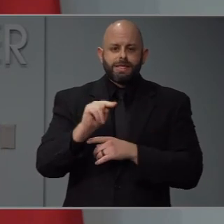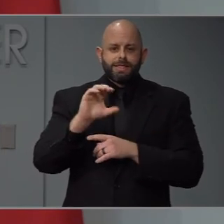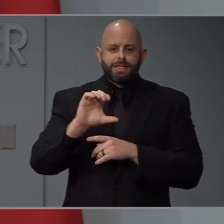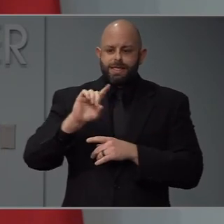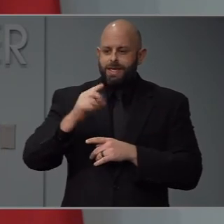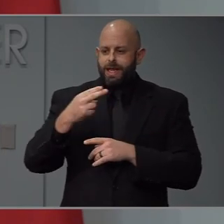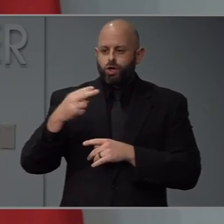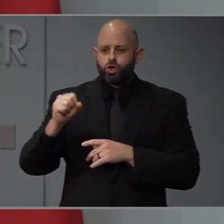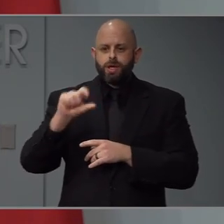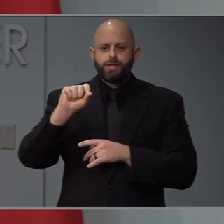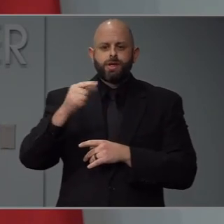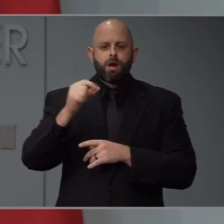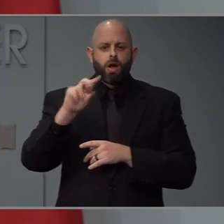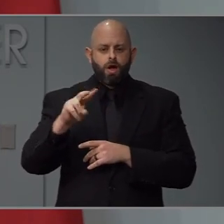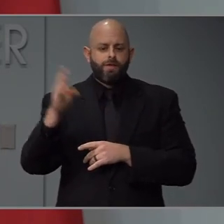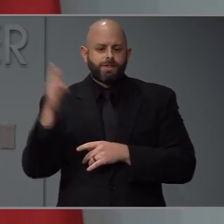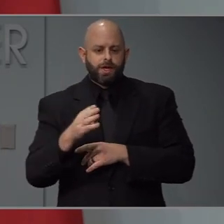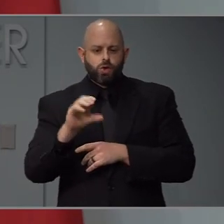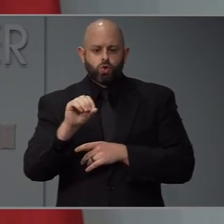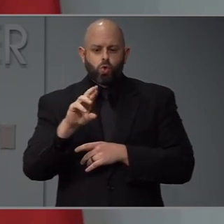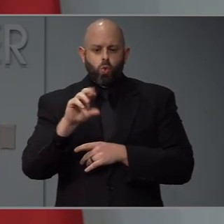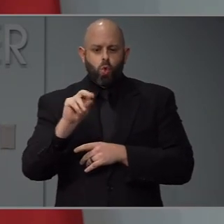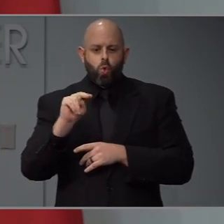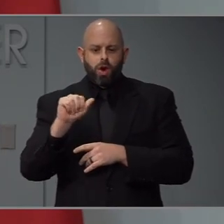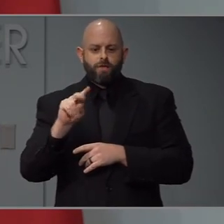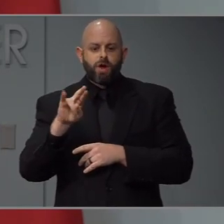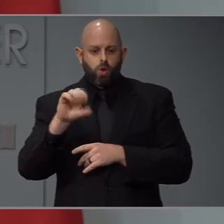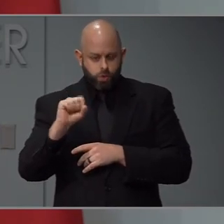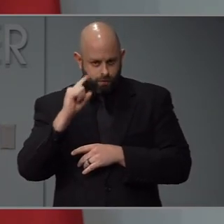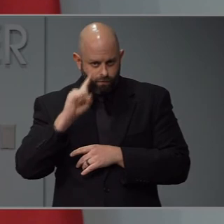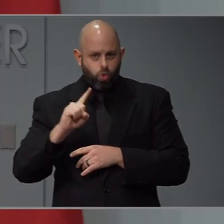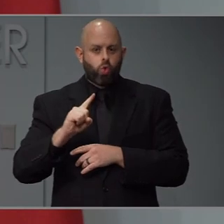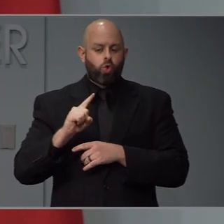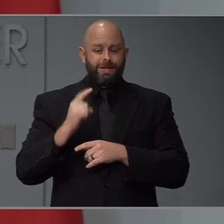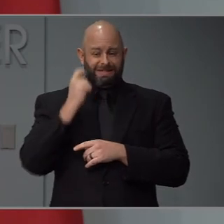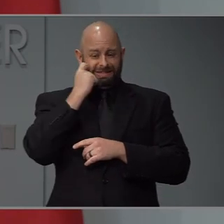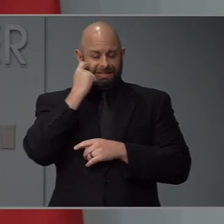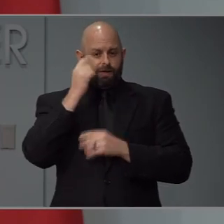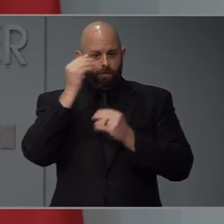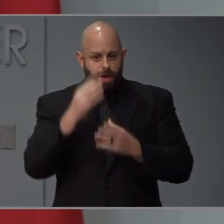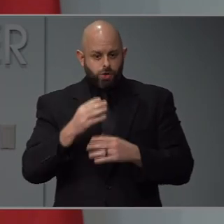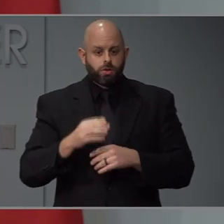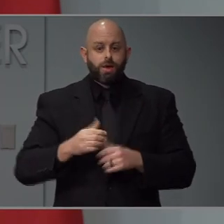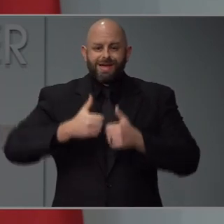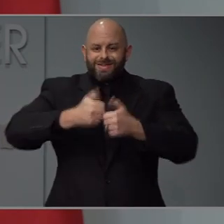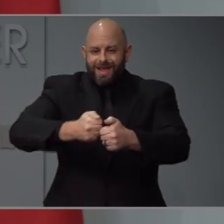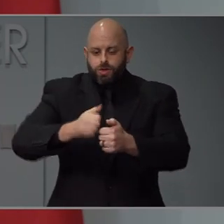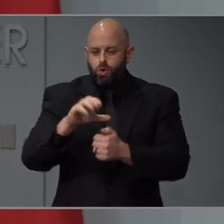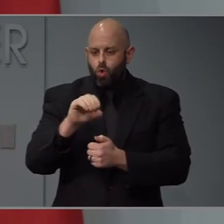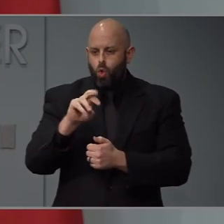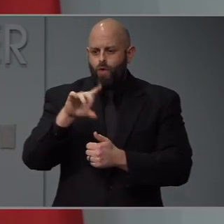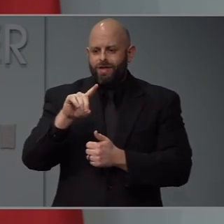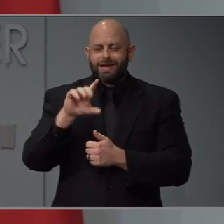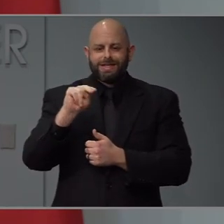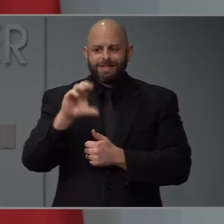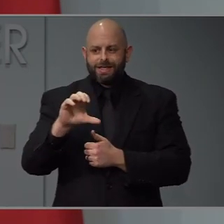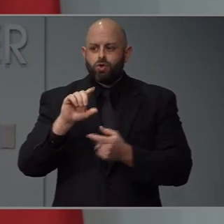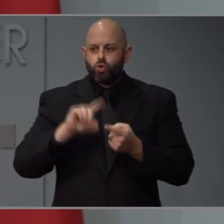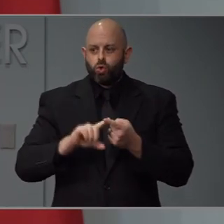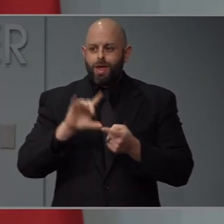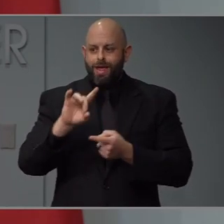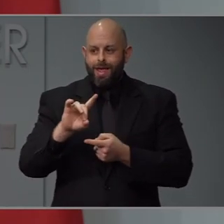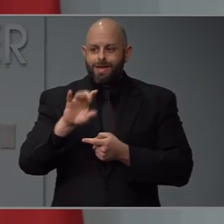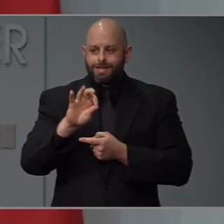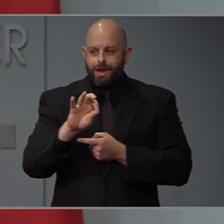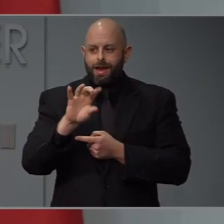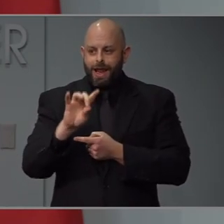.gov slash coronavirus for the latest information. Text COVIDNC to 898211